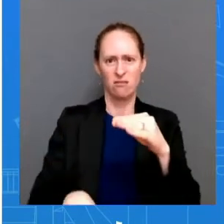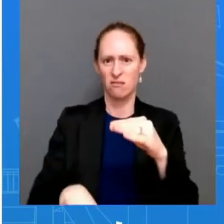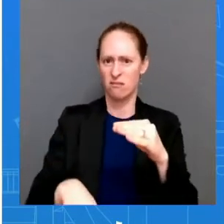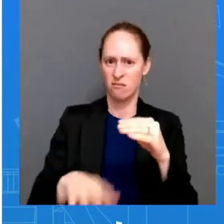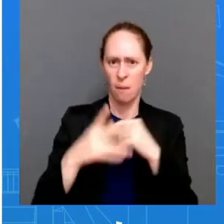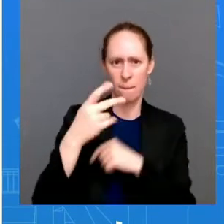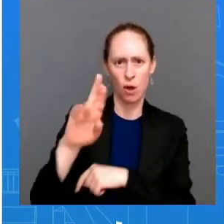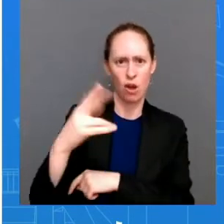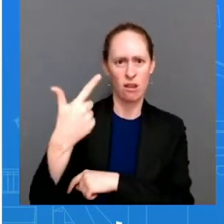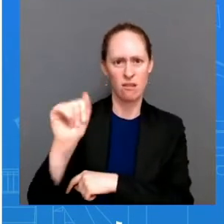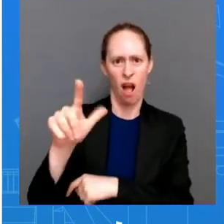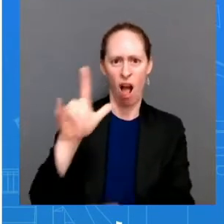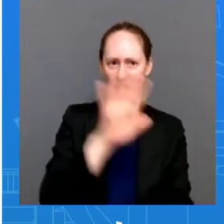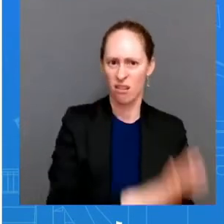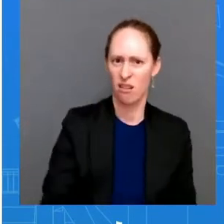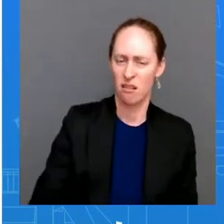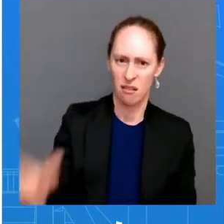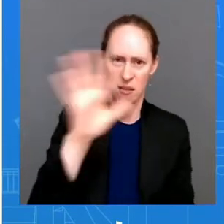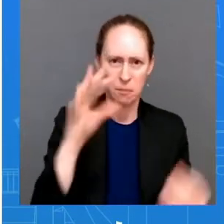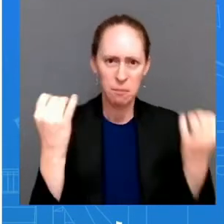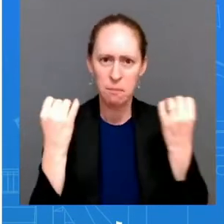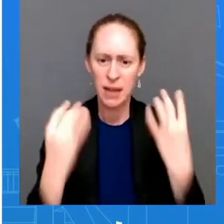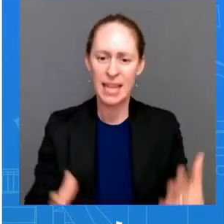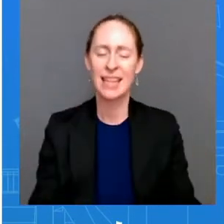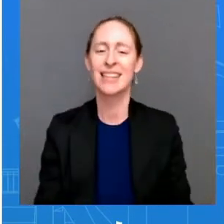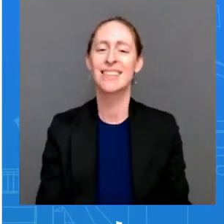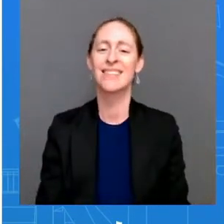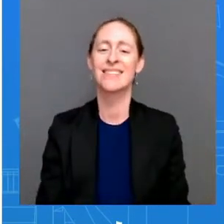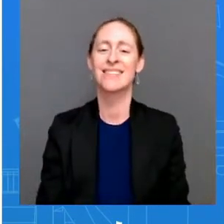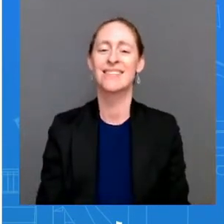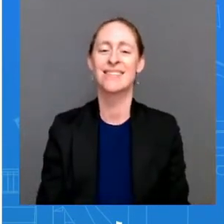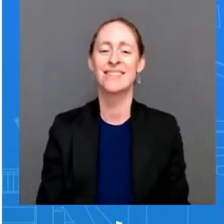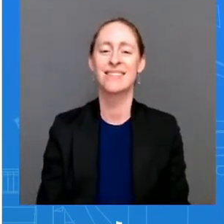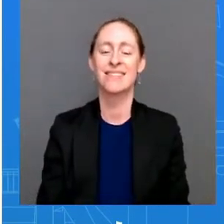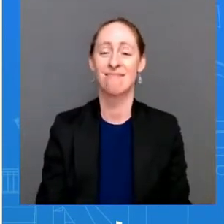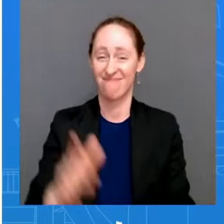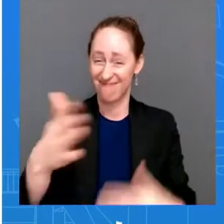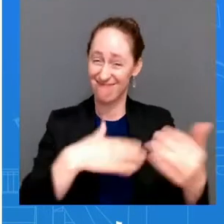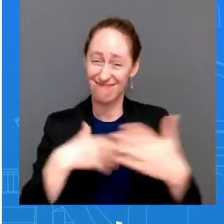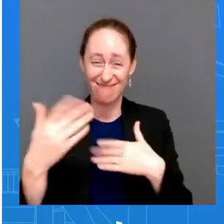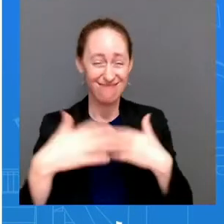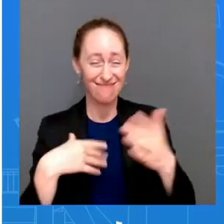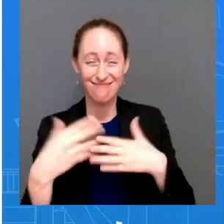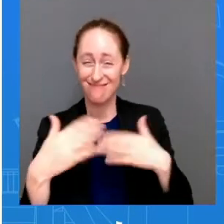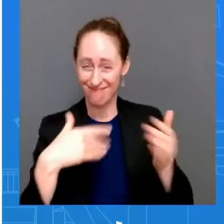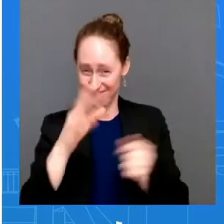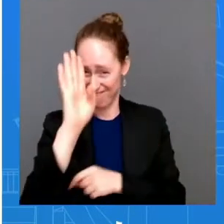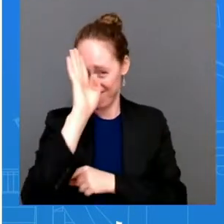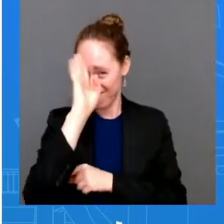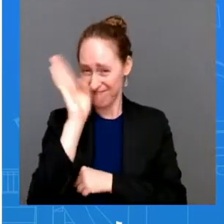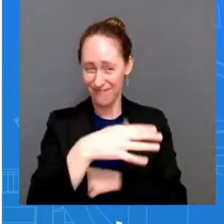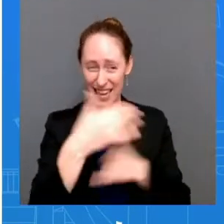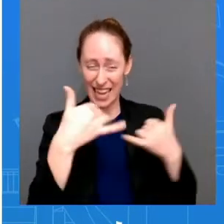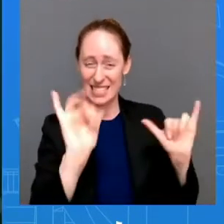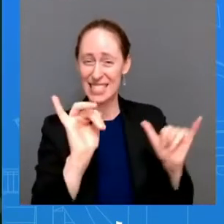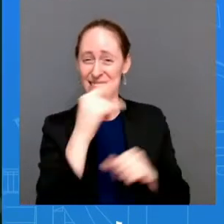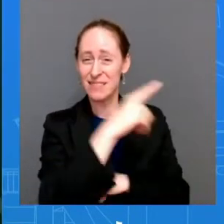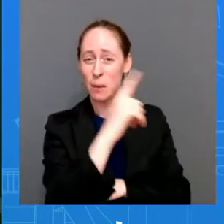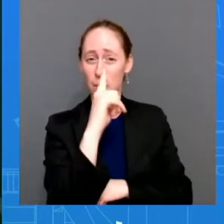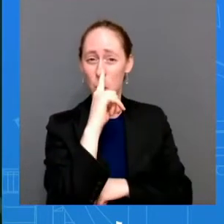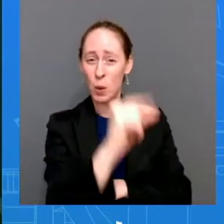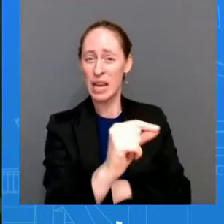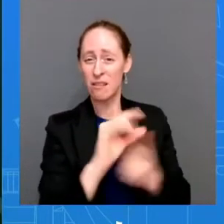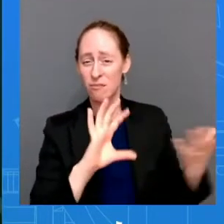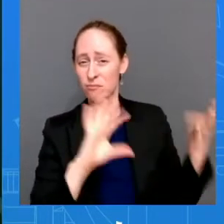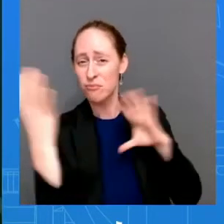putin's war continues to put pressure on global energy supplies president biden promised he would address putin's price hike at the